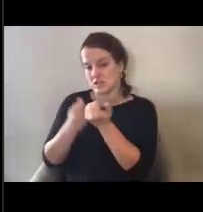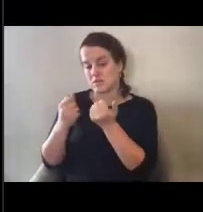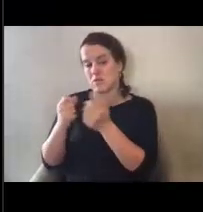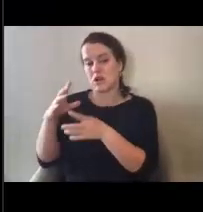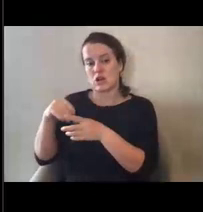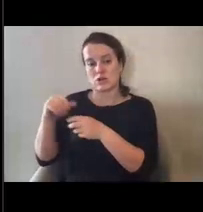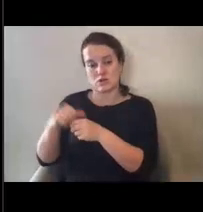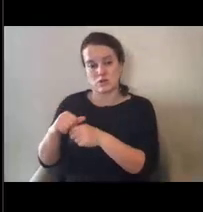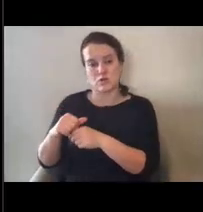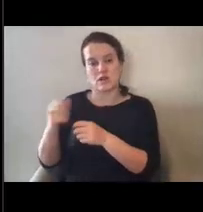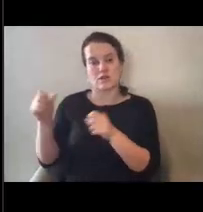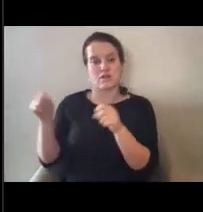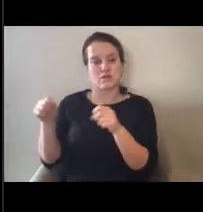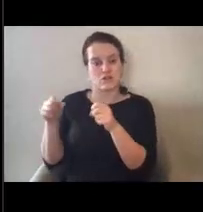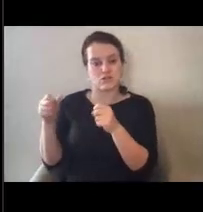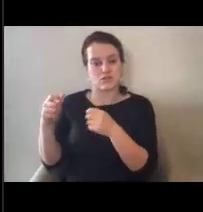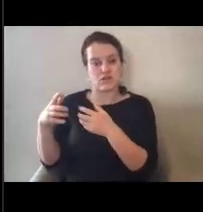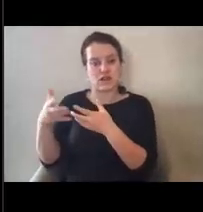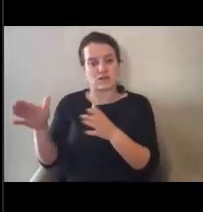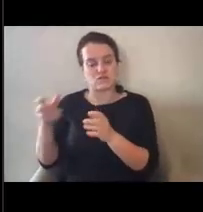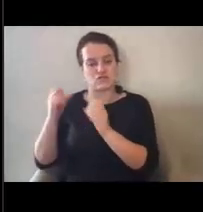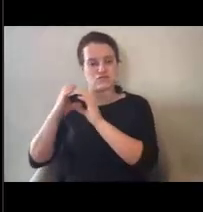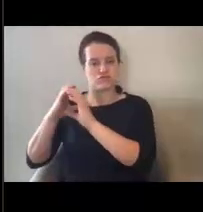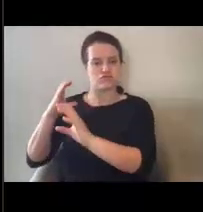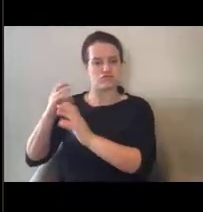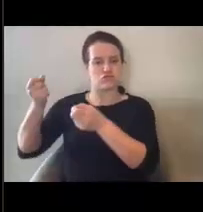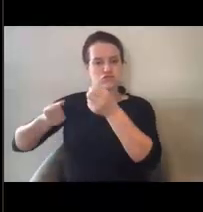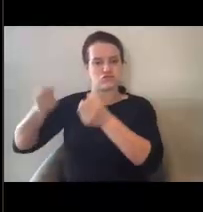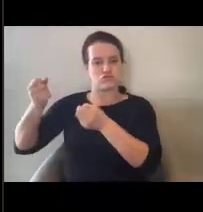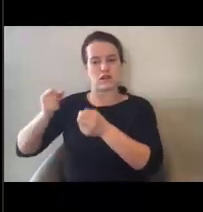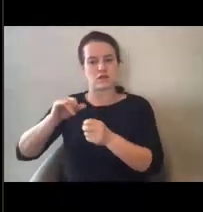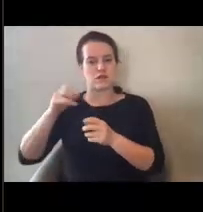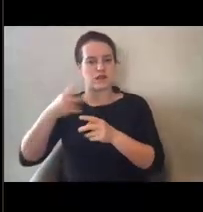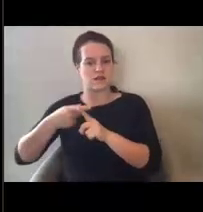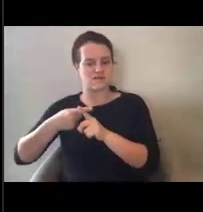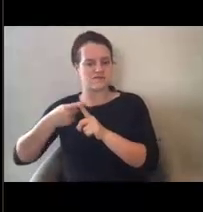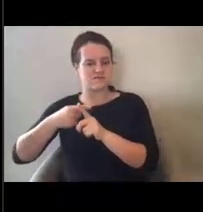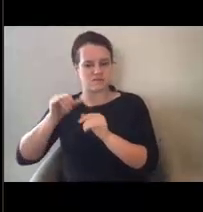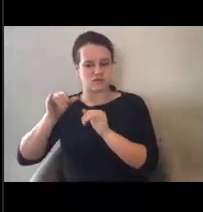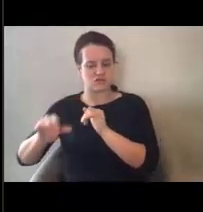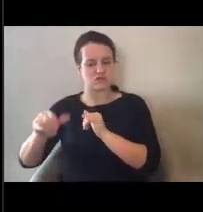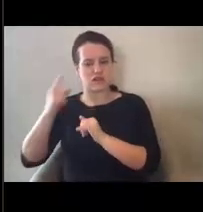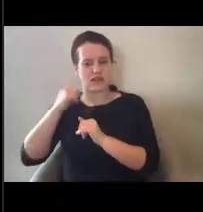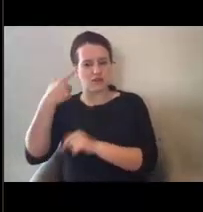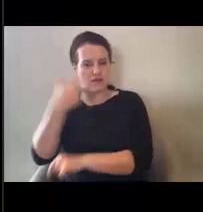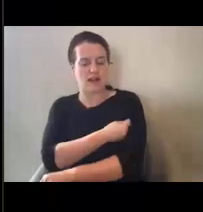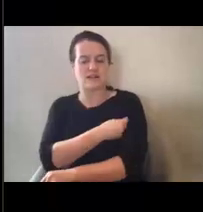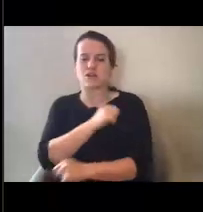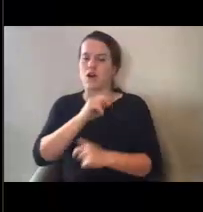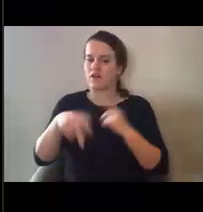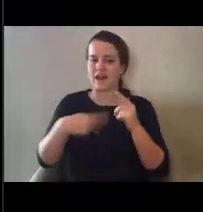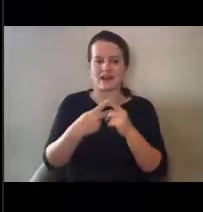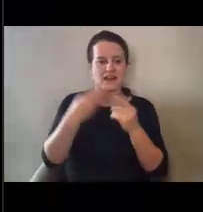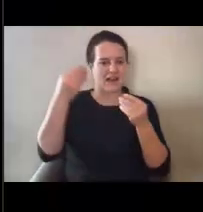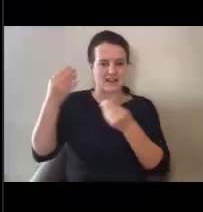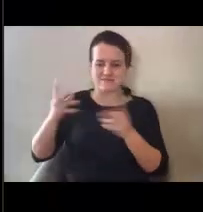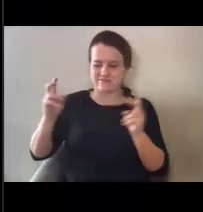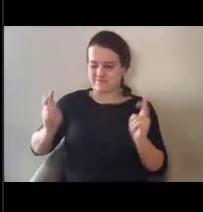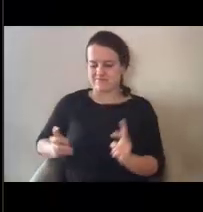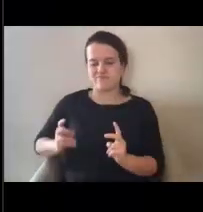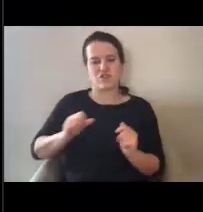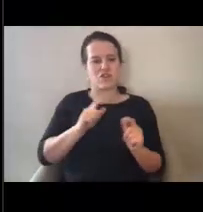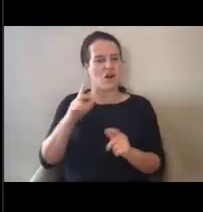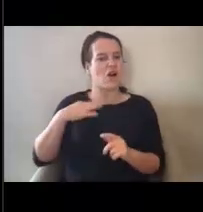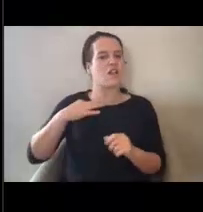trucks again, to ensure that the vaccines remain at the proper temperature and all those types of things are, uh, eligible, uh, under public assistance